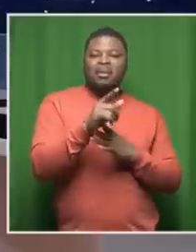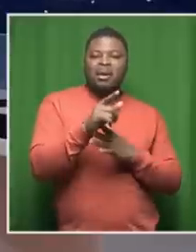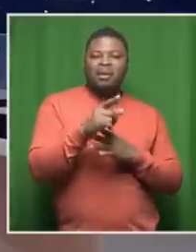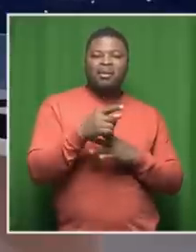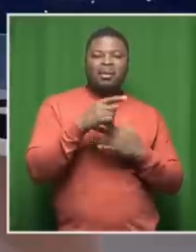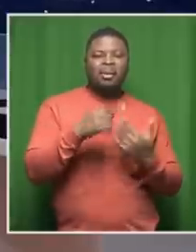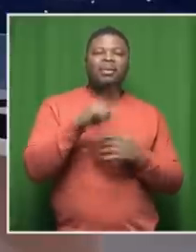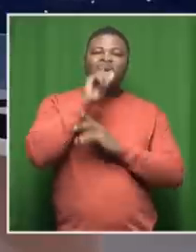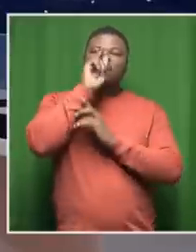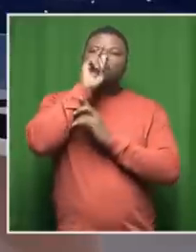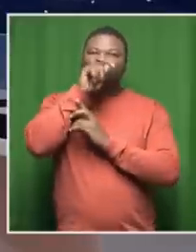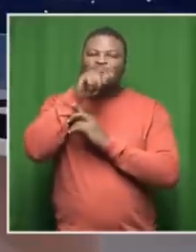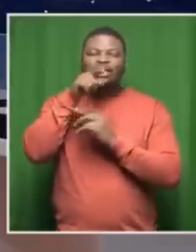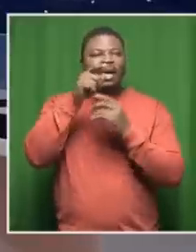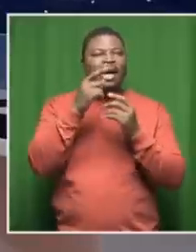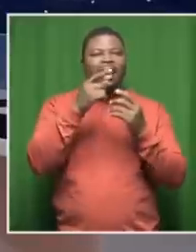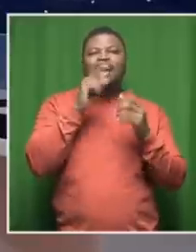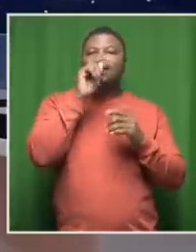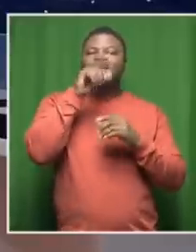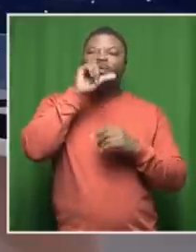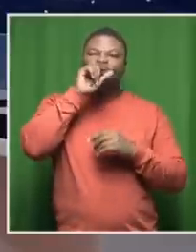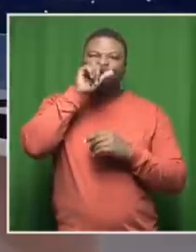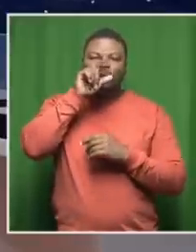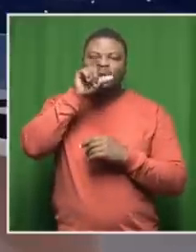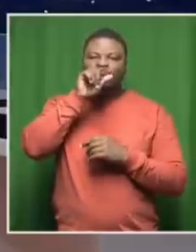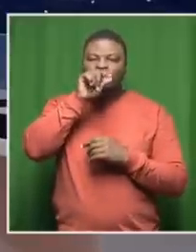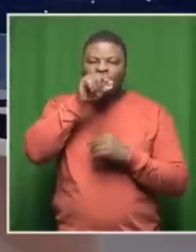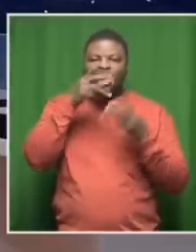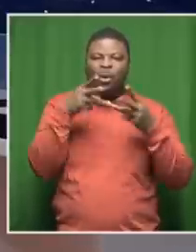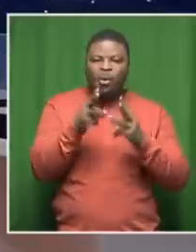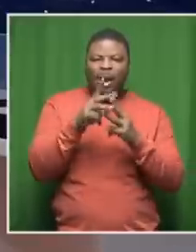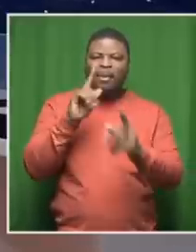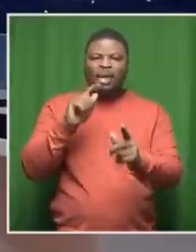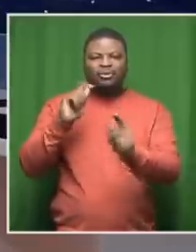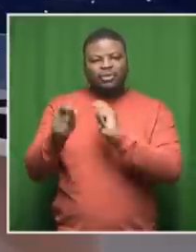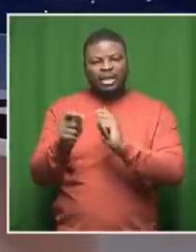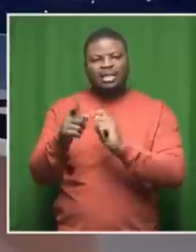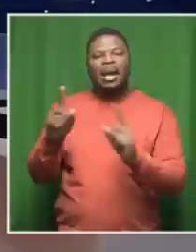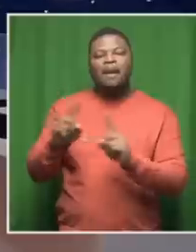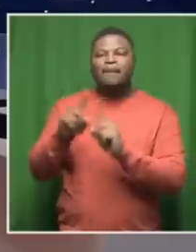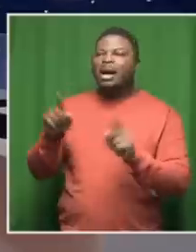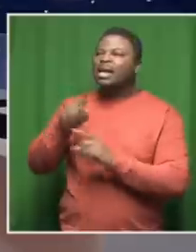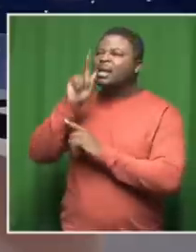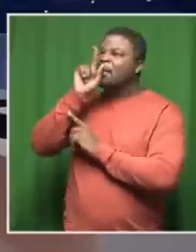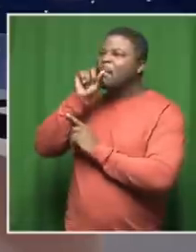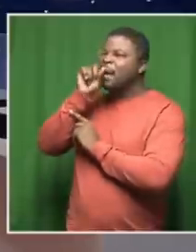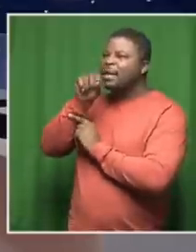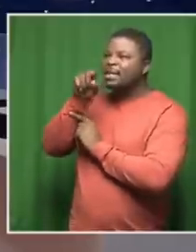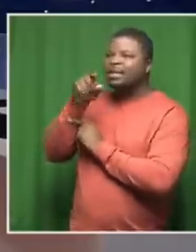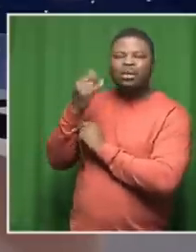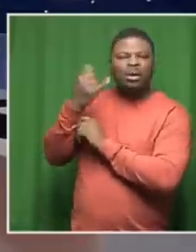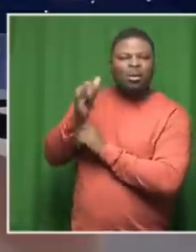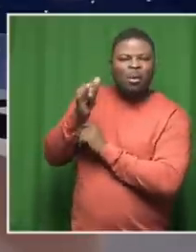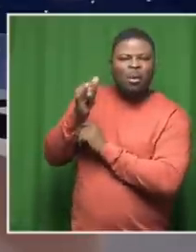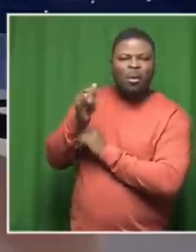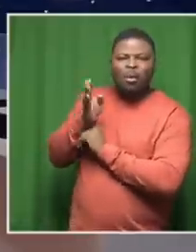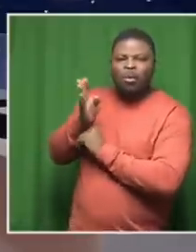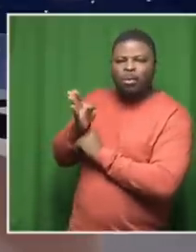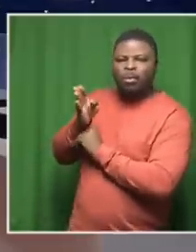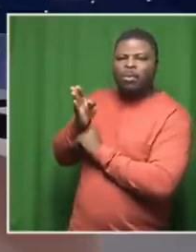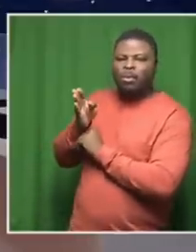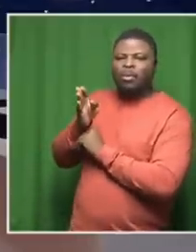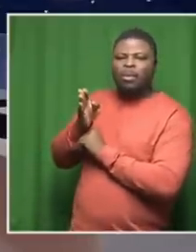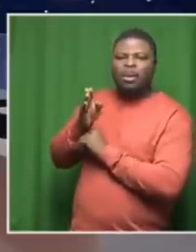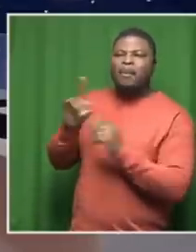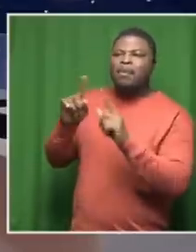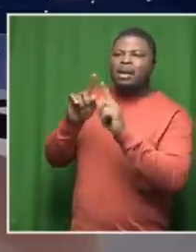the bird away and put an x there so yeah hold on but he's still on the birdie i guess it's on the phone but yeah it's not on the desktop so